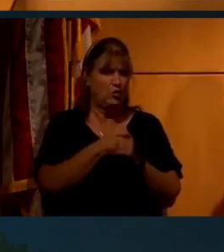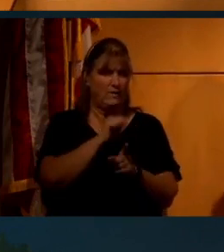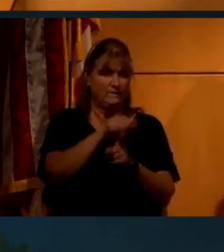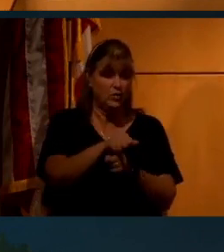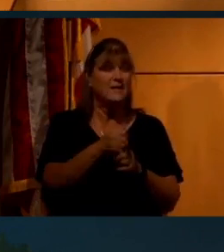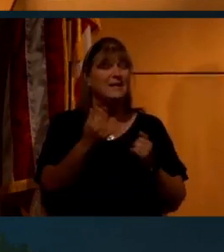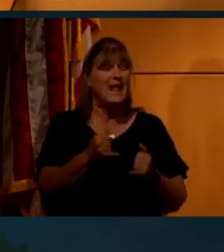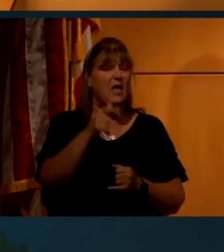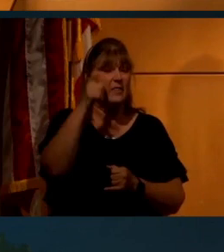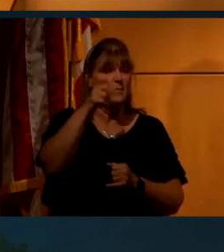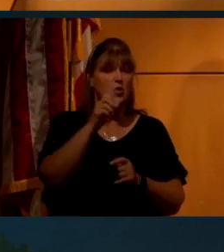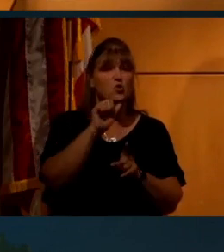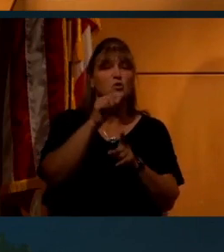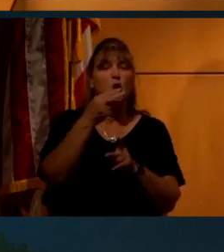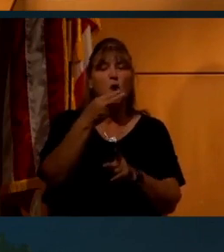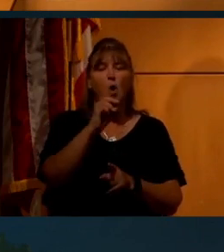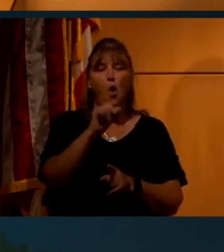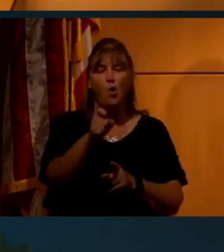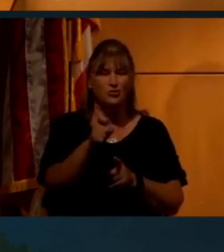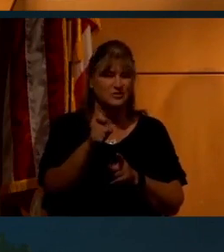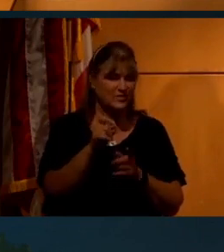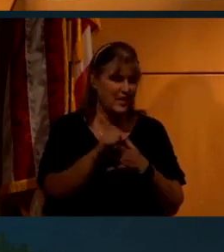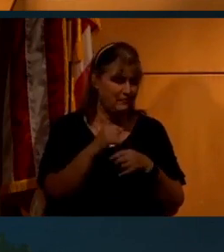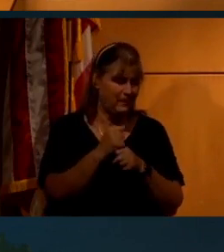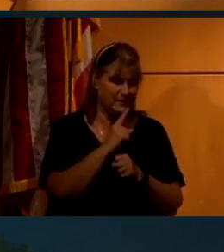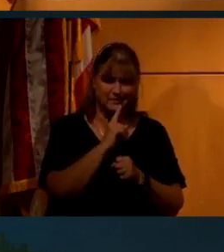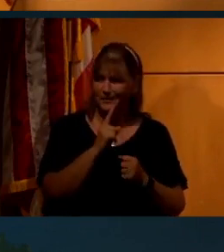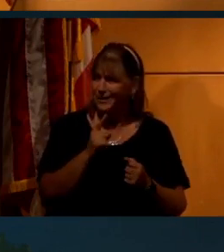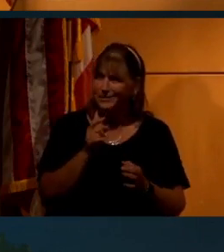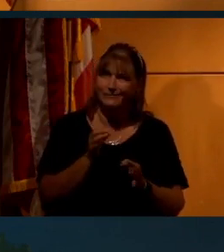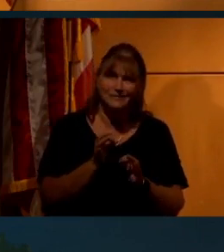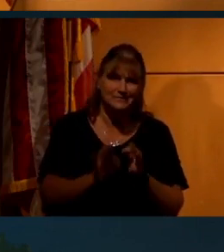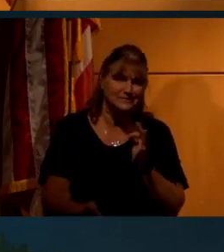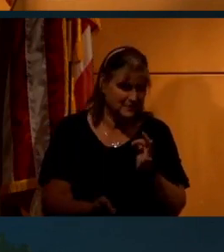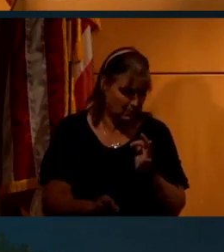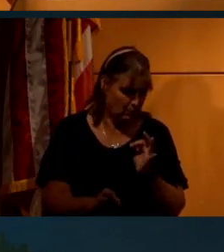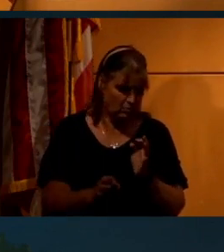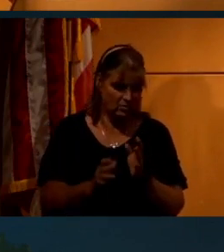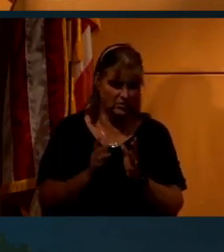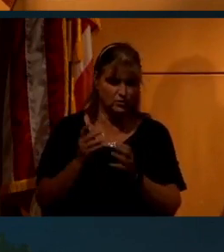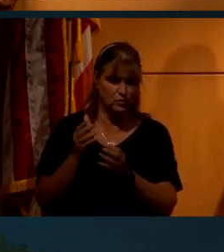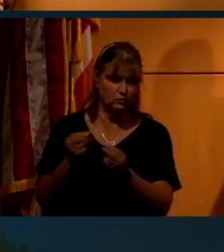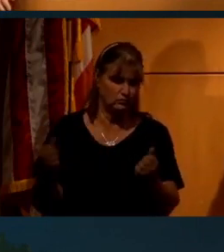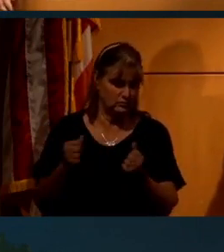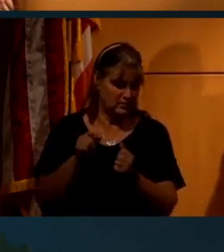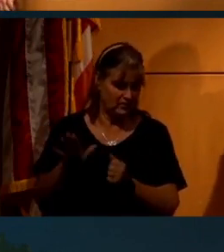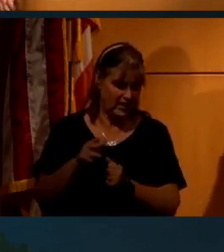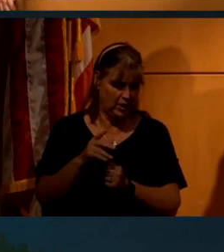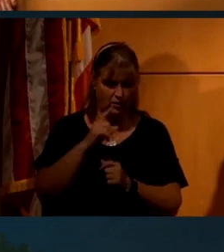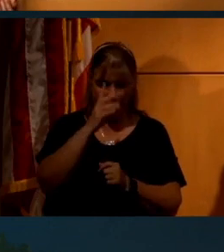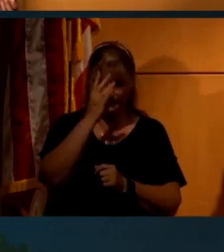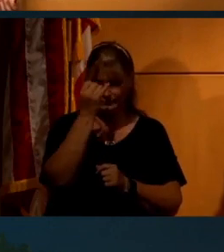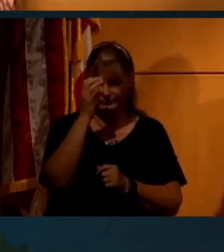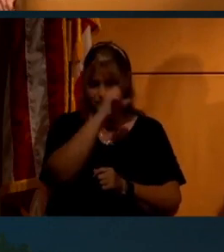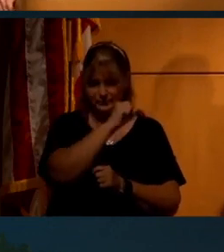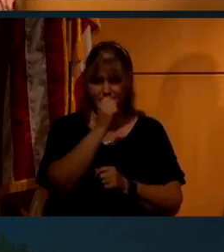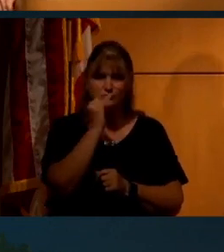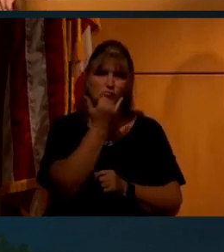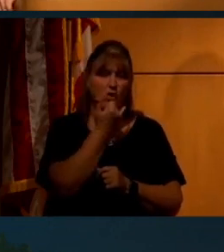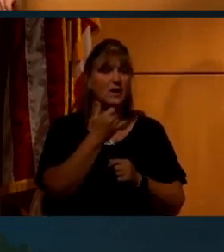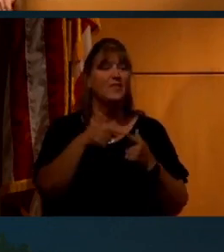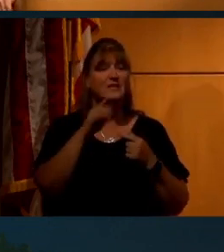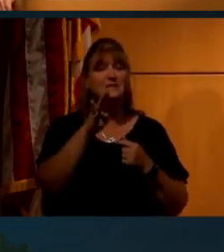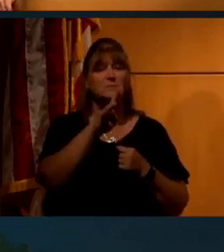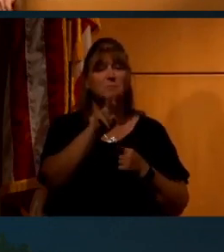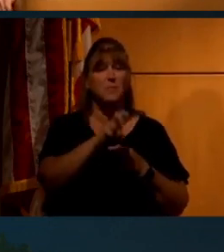hoax, they make it super easy. And so that's what I'm going to talk about. So this is Buzz